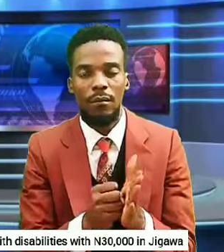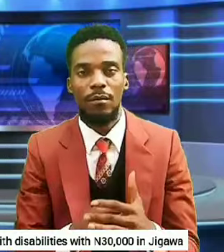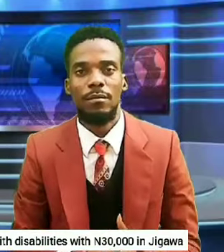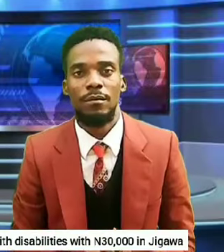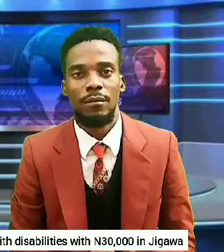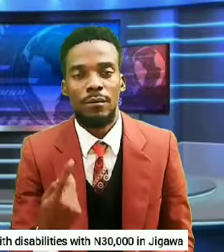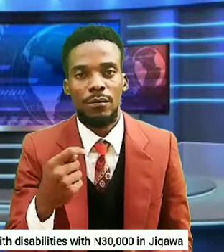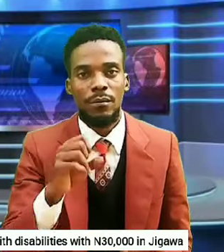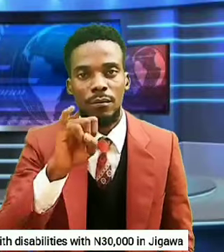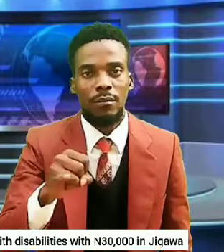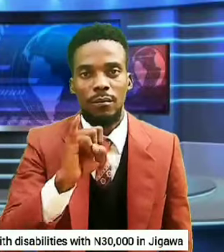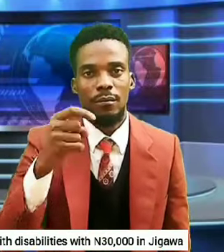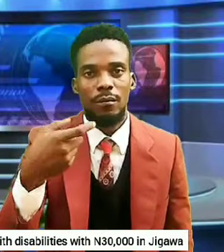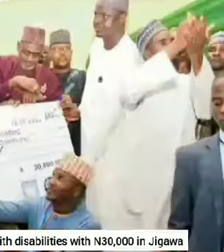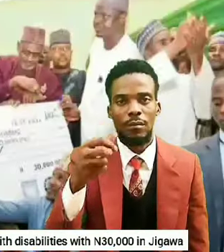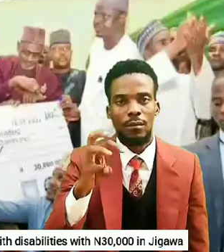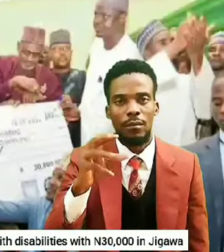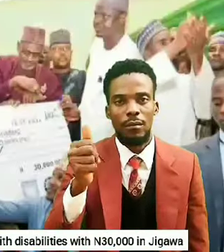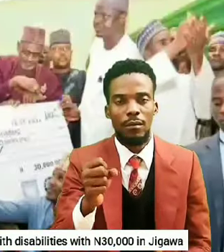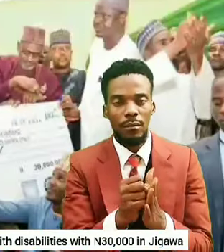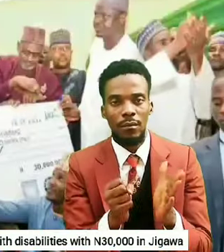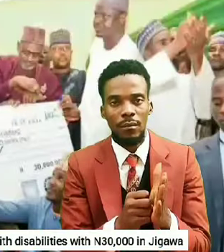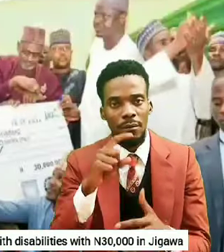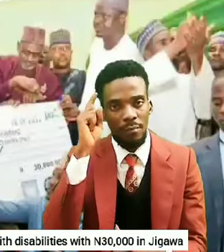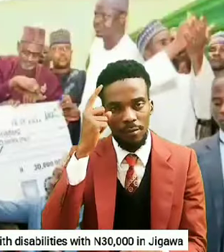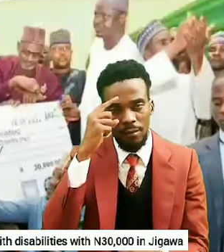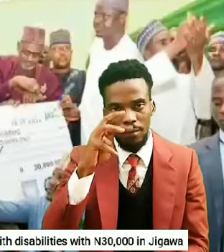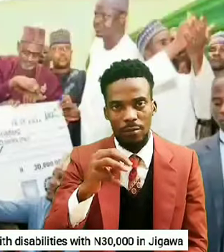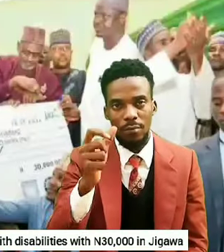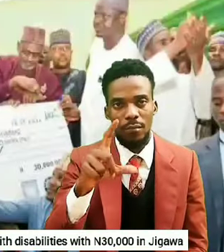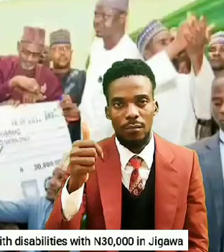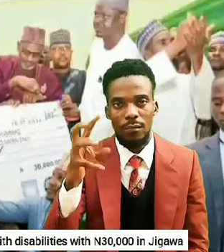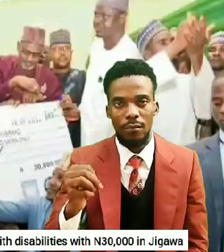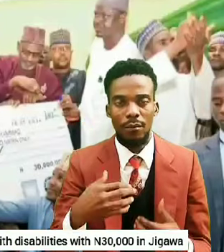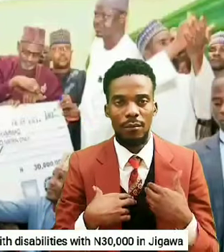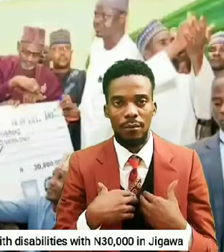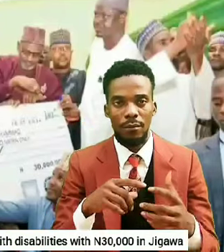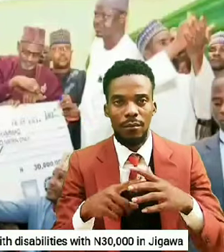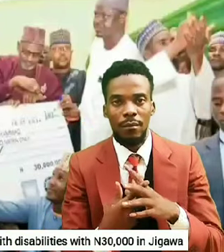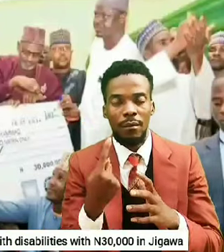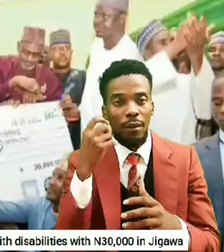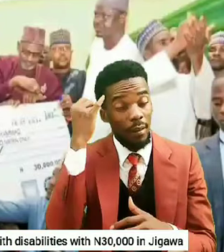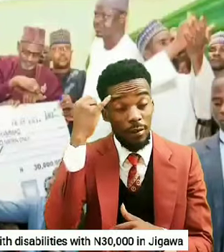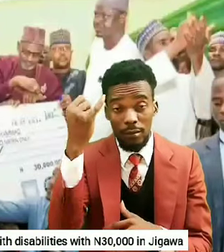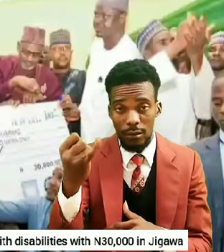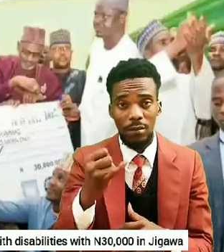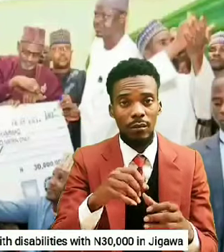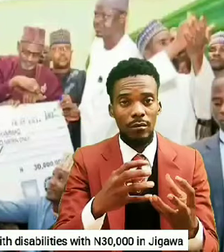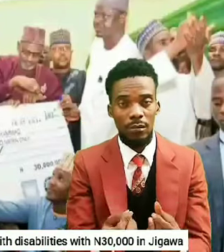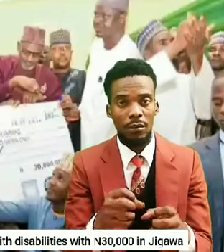The Jigawa State Governor, Malam Umaw UNAMD, has initiated a groundbreaking empowerment program,